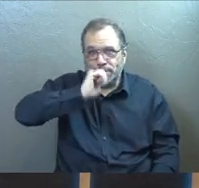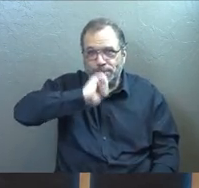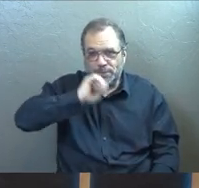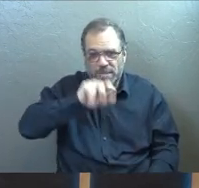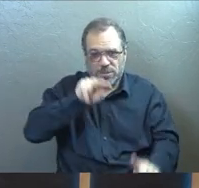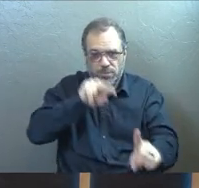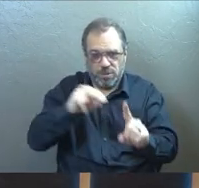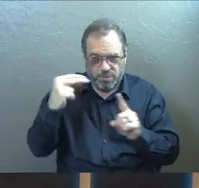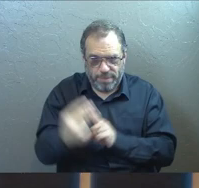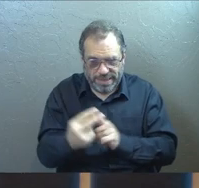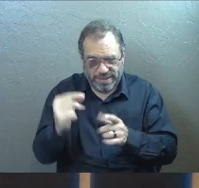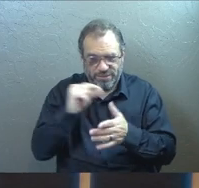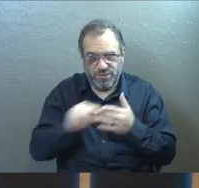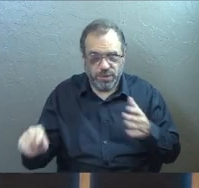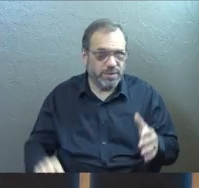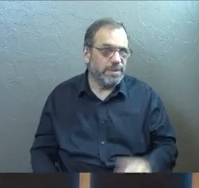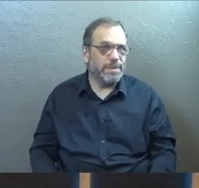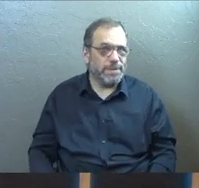perspective